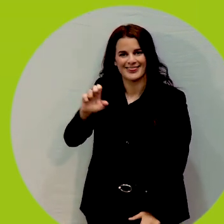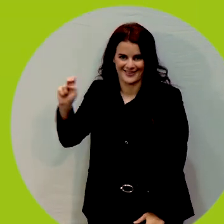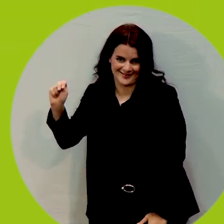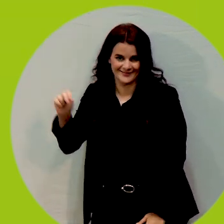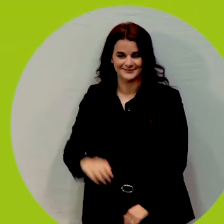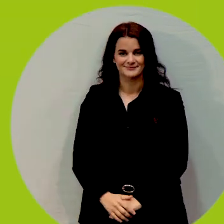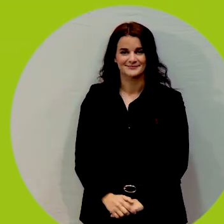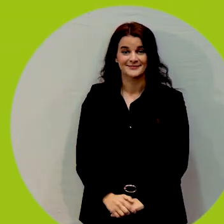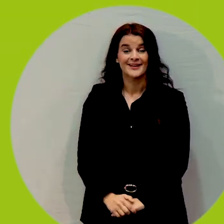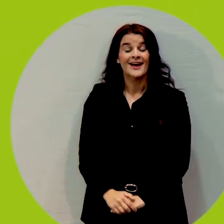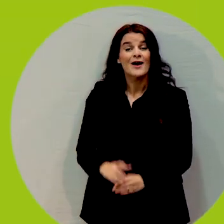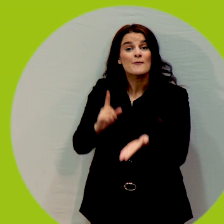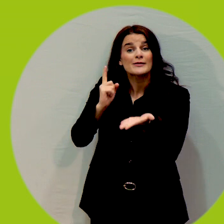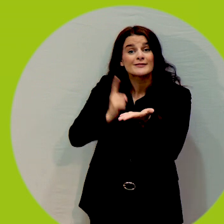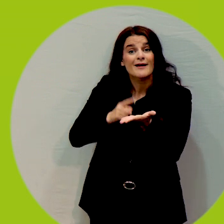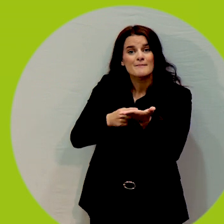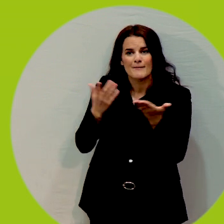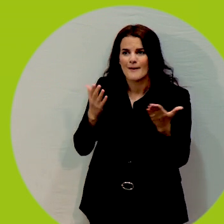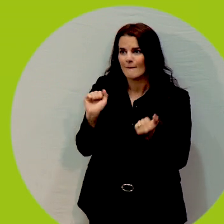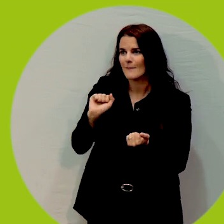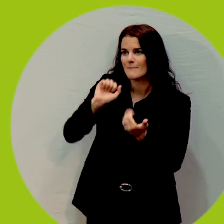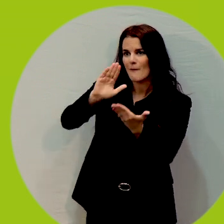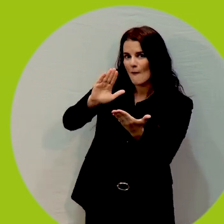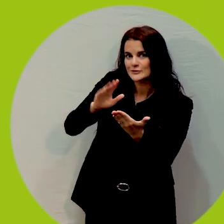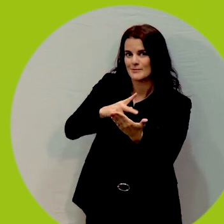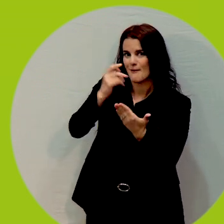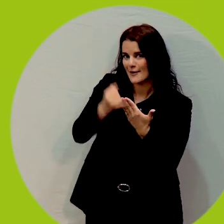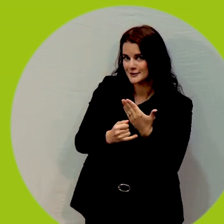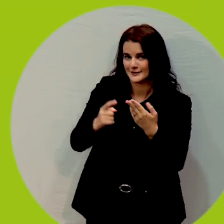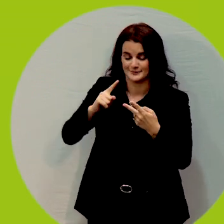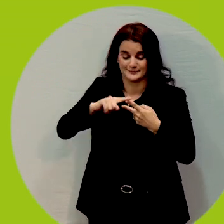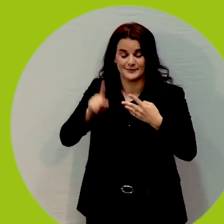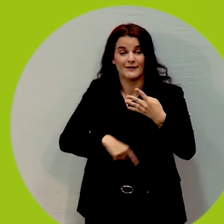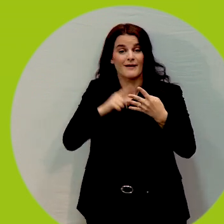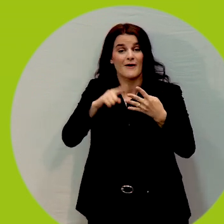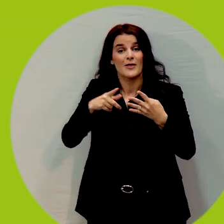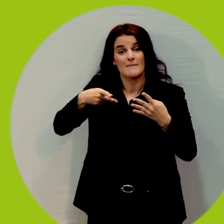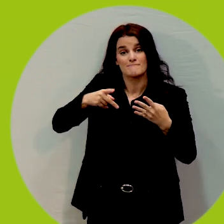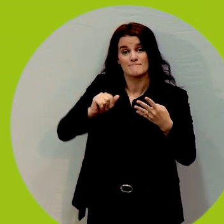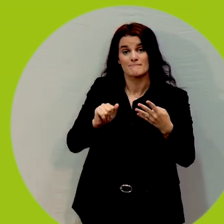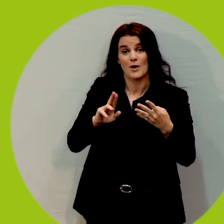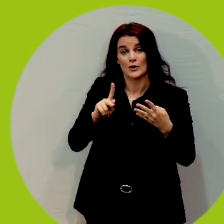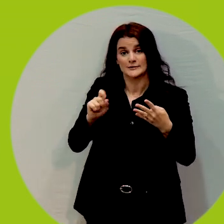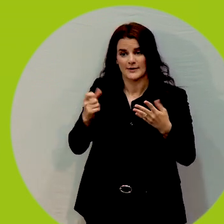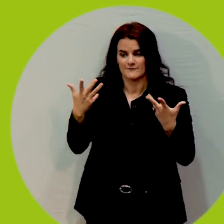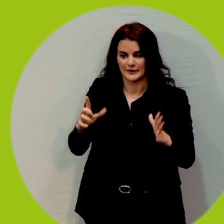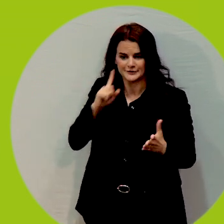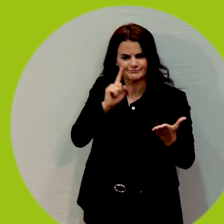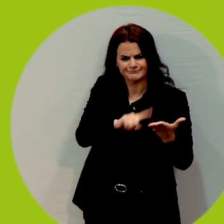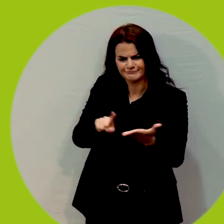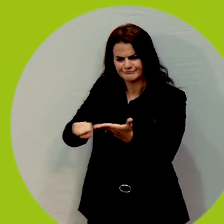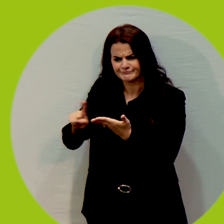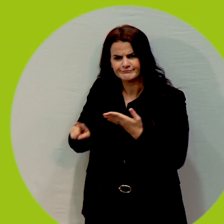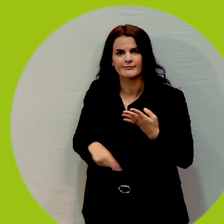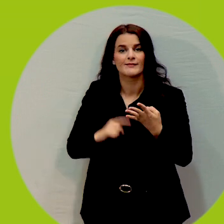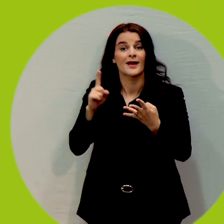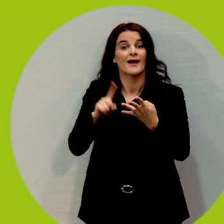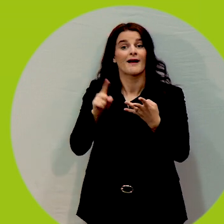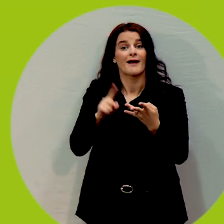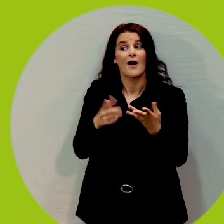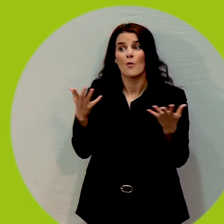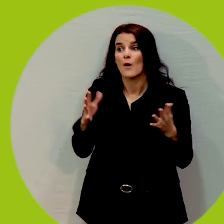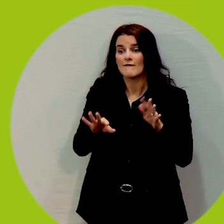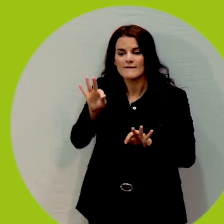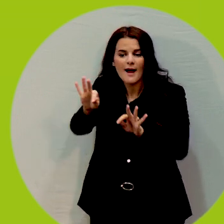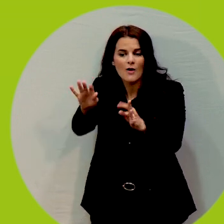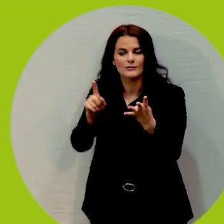We're going to talk about the approach to the project, the parks that we've inspected and some of the findings